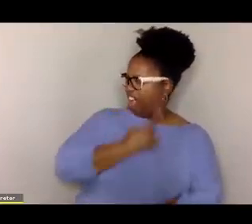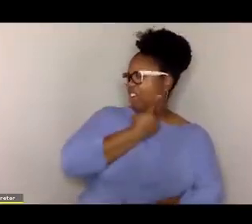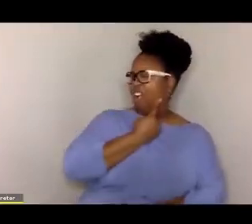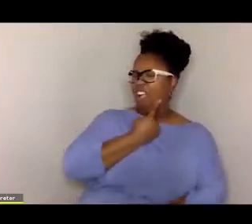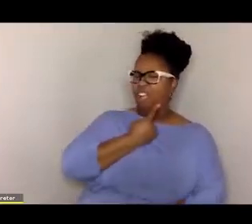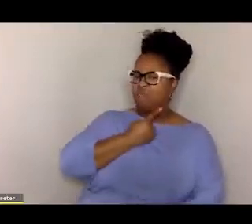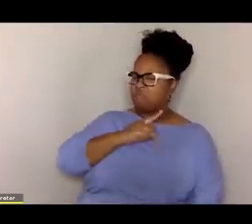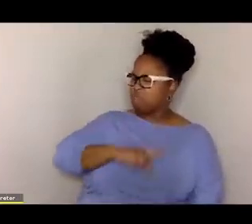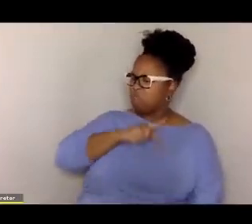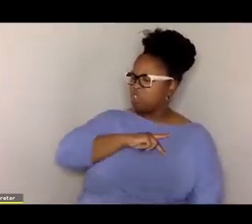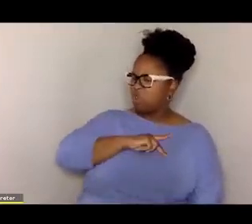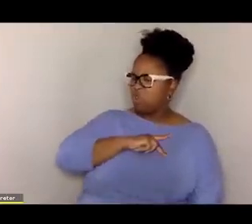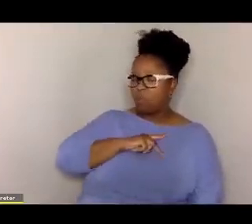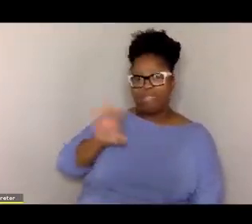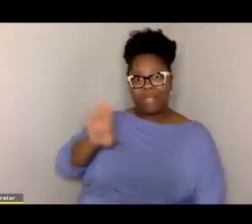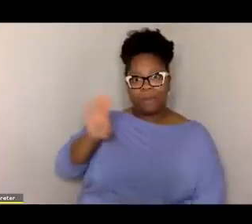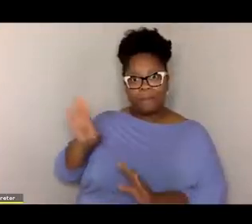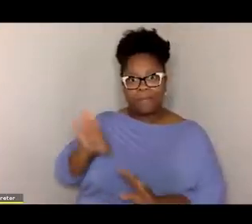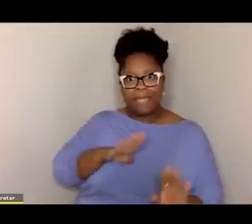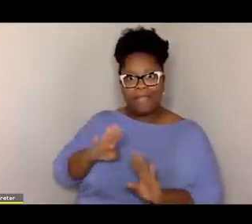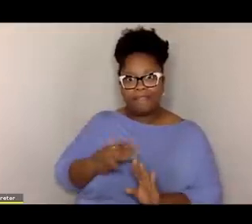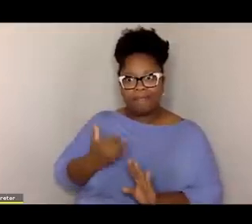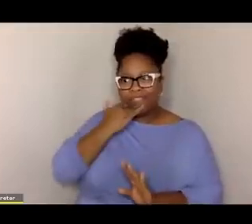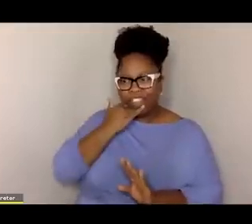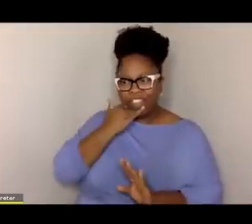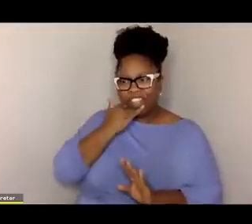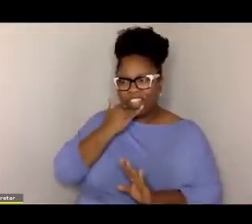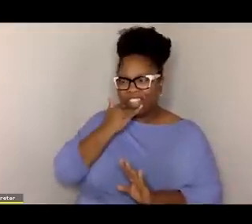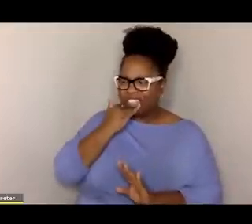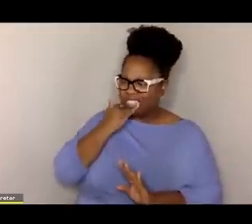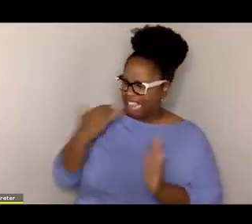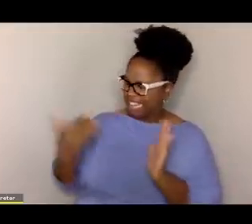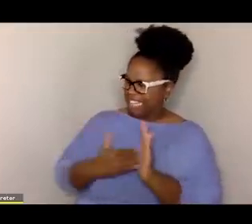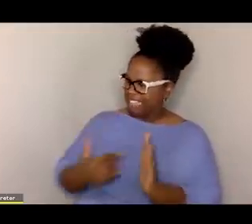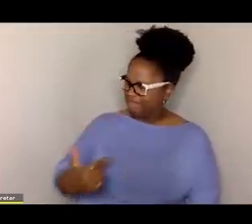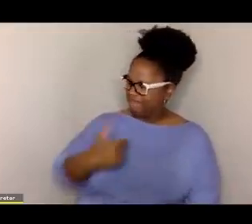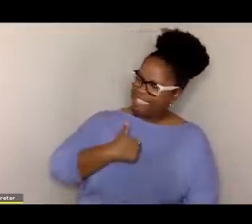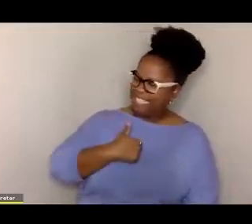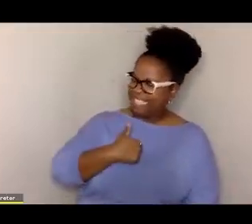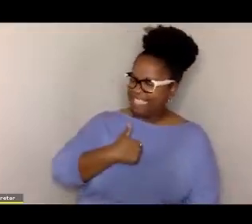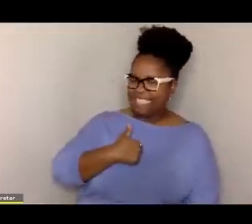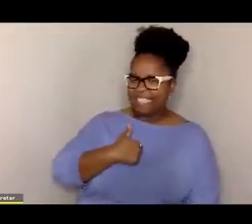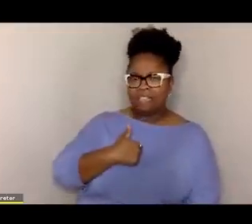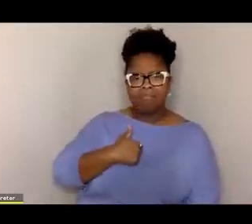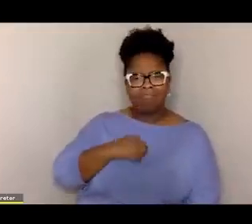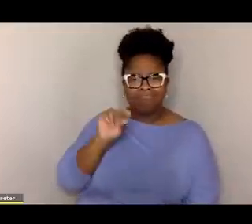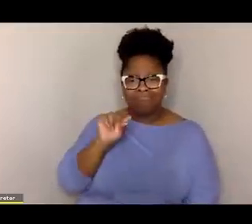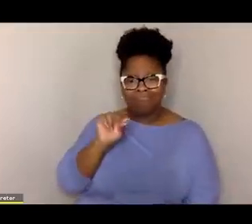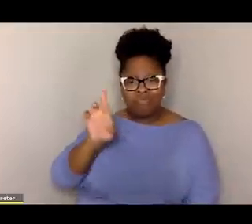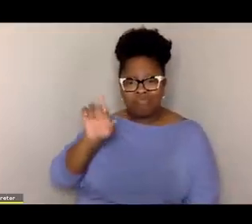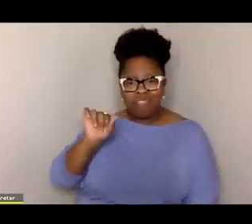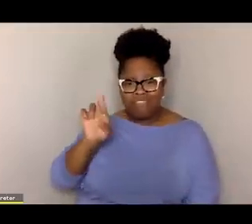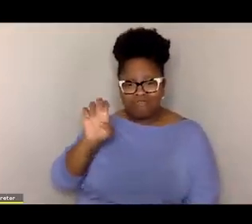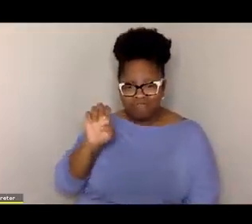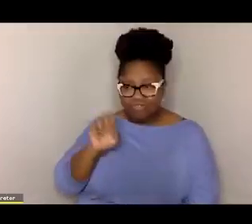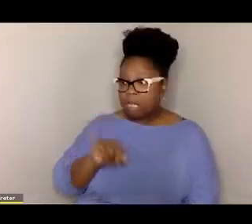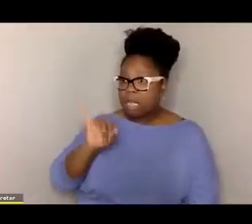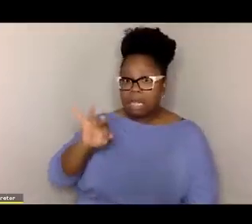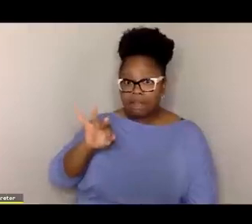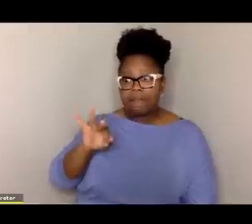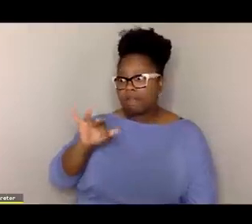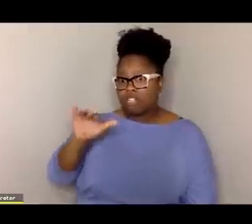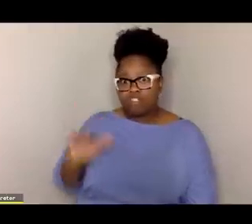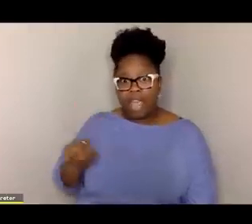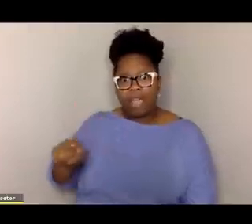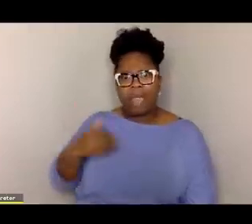as if it's personalized, as if the misbehavior is directed towards them. And in fact, it very rarely is.